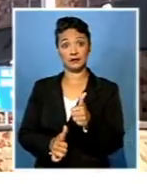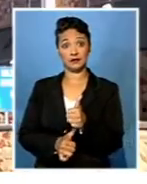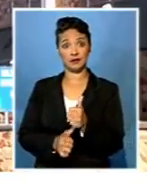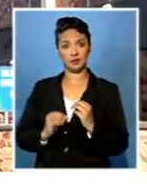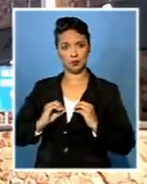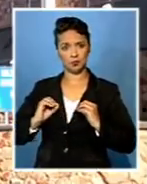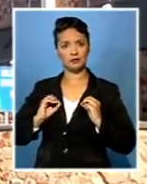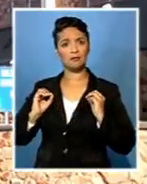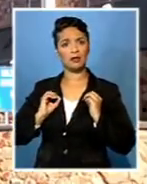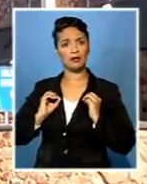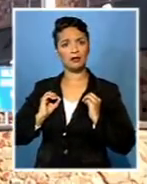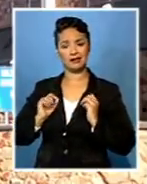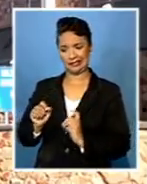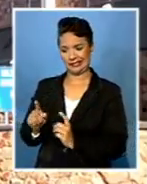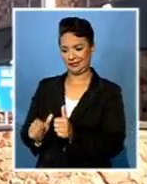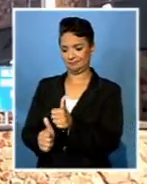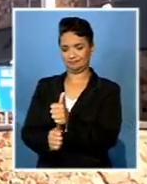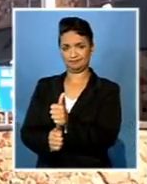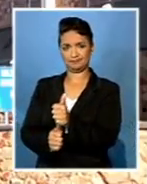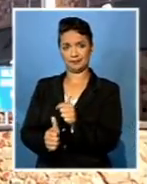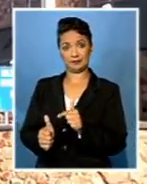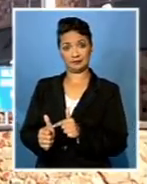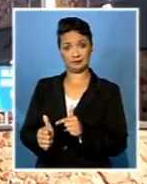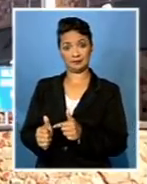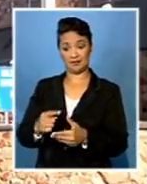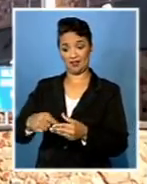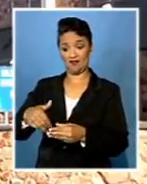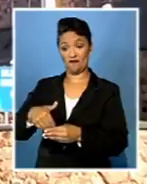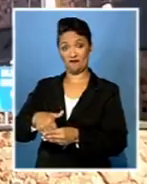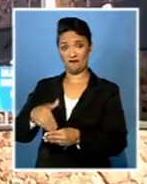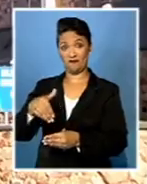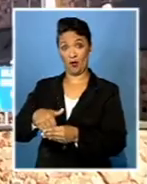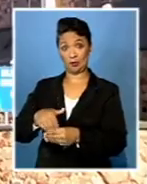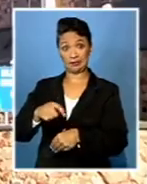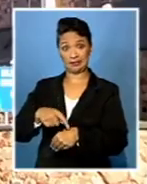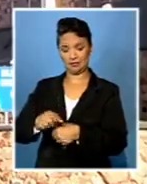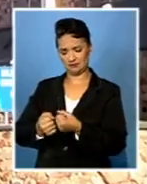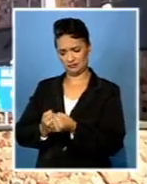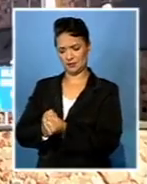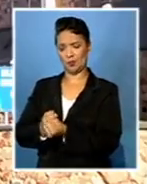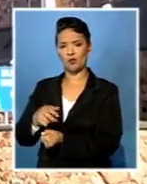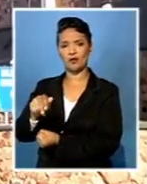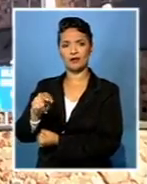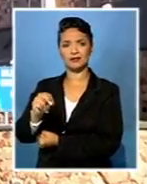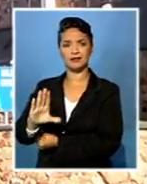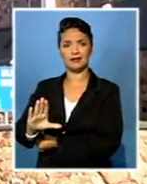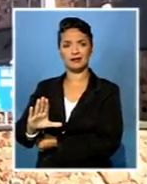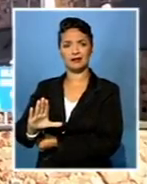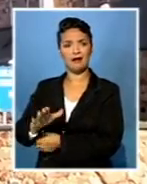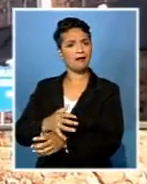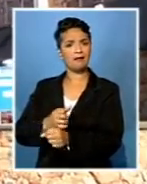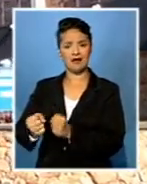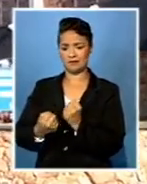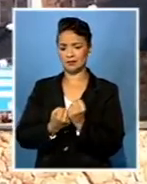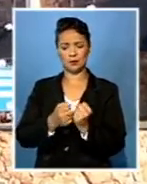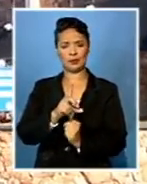continues to vote against the coalition government and vote for the ANC. It